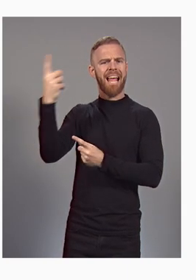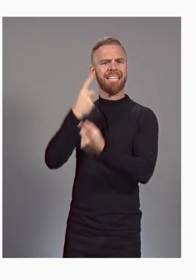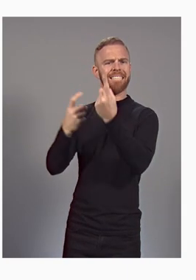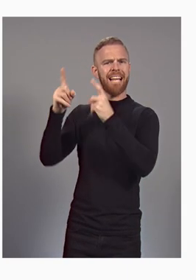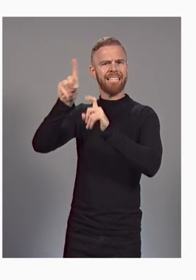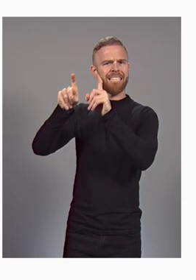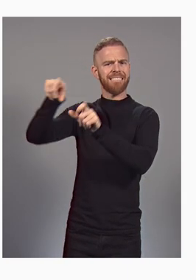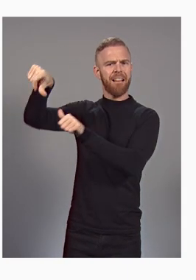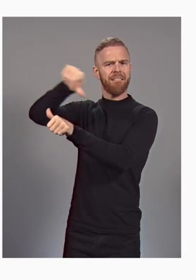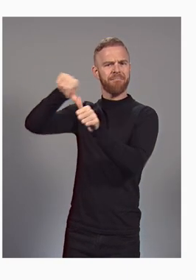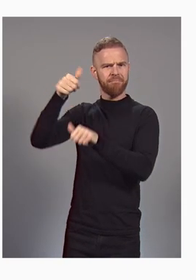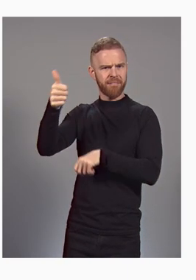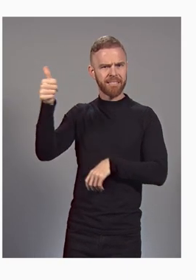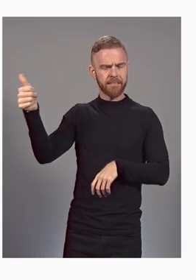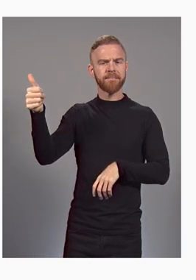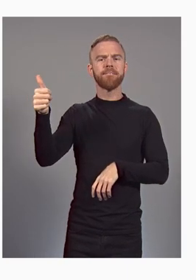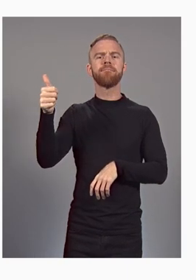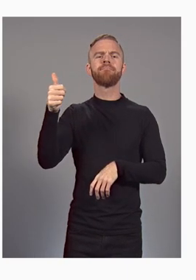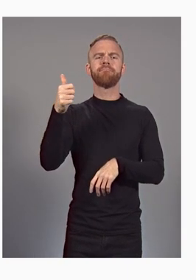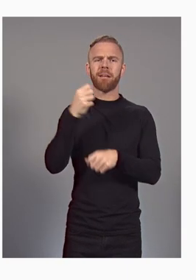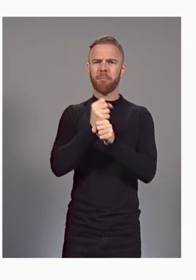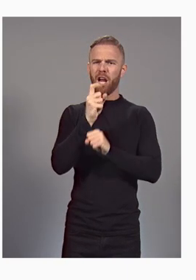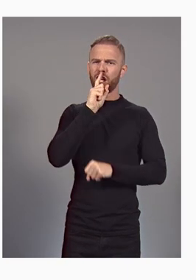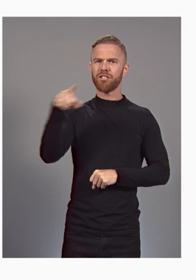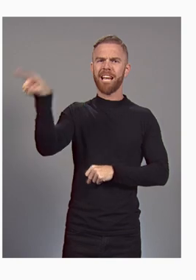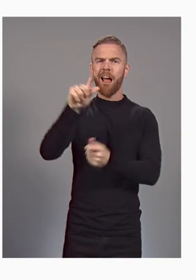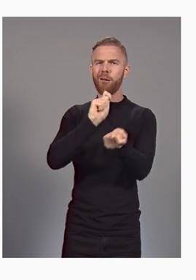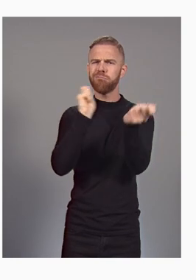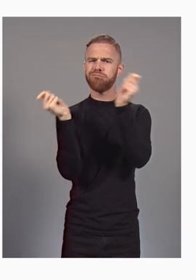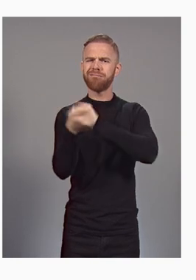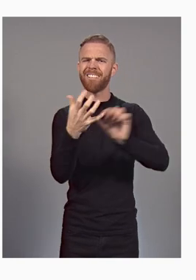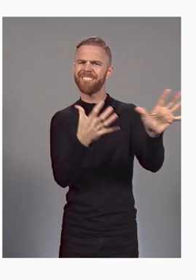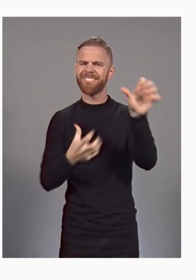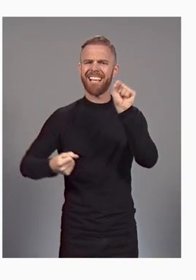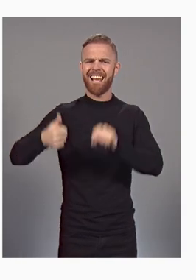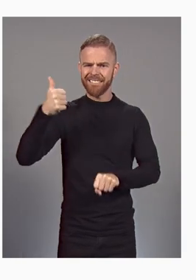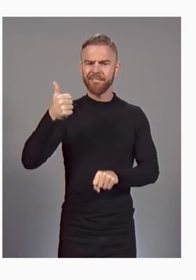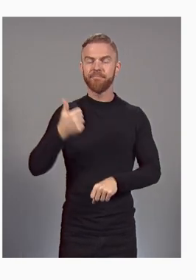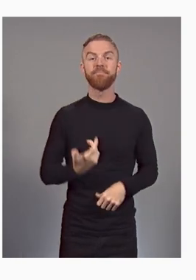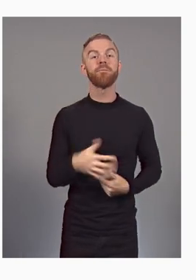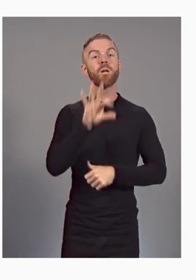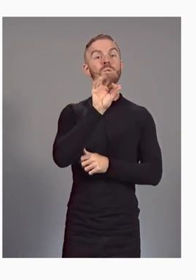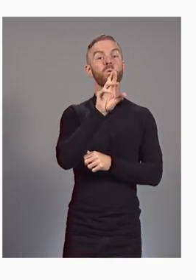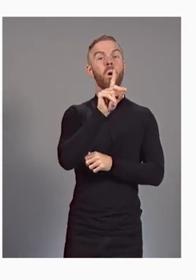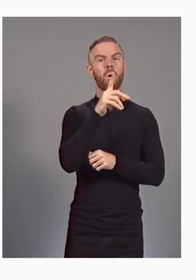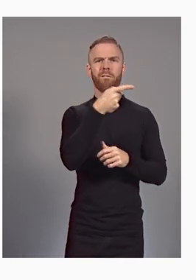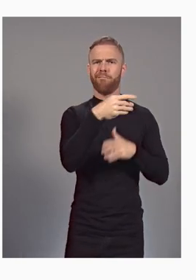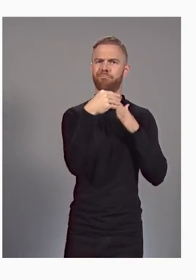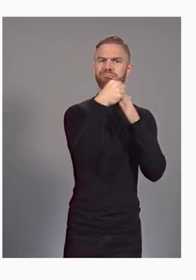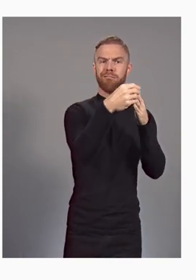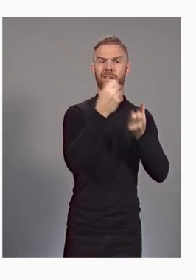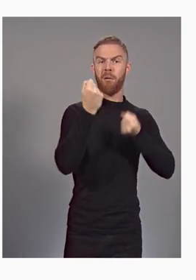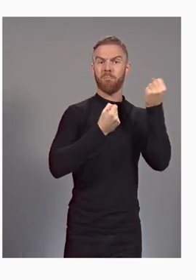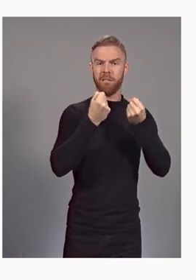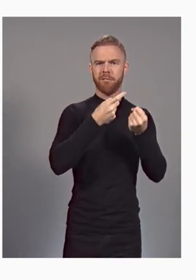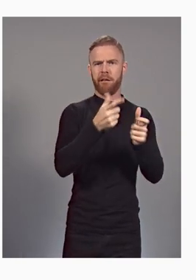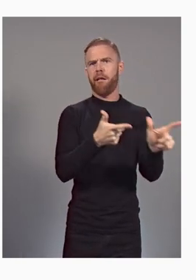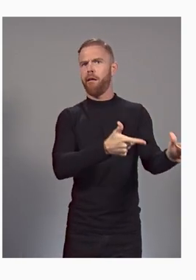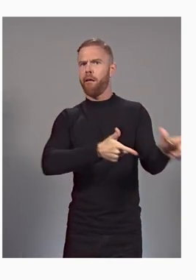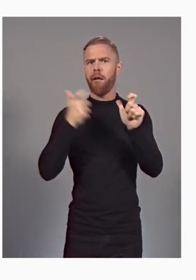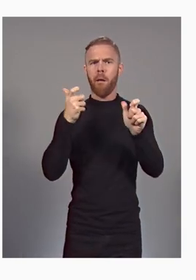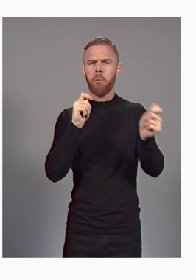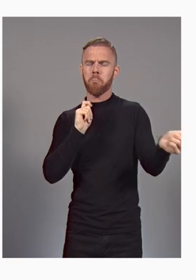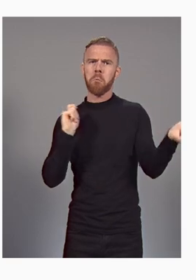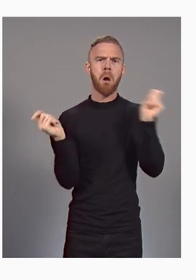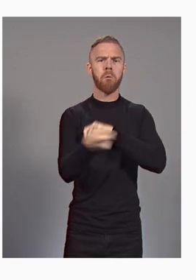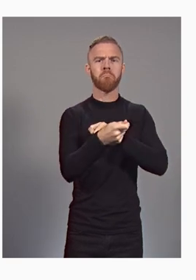themselves to ensure they're transforming the fastest. Ford is a leader in the automotive industry. And it's